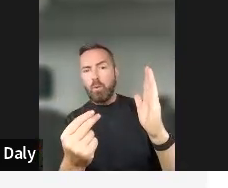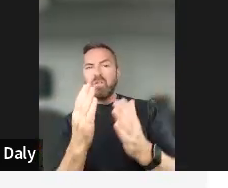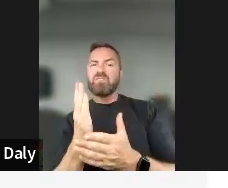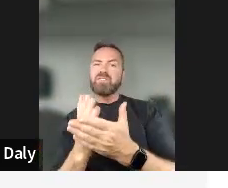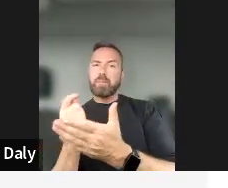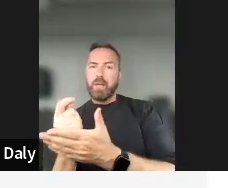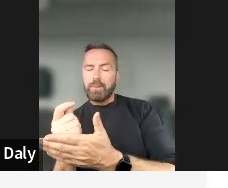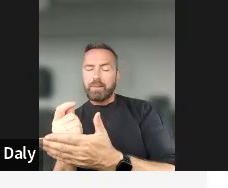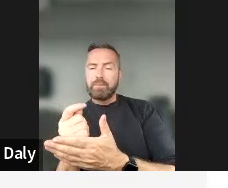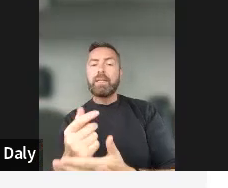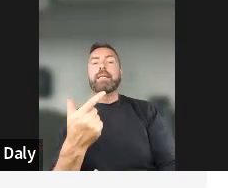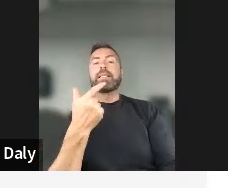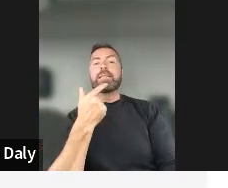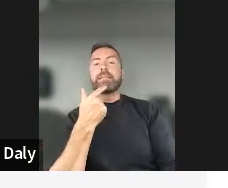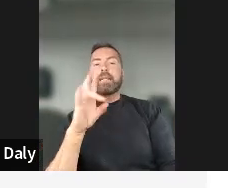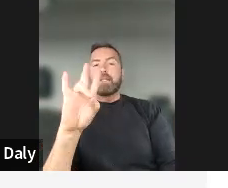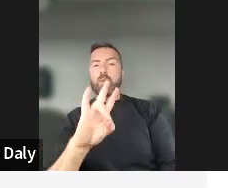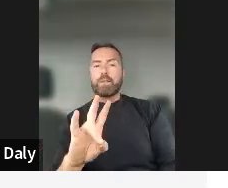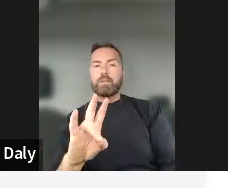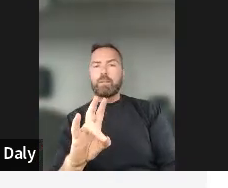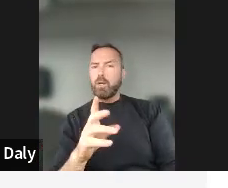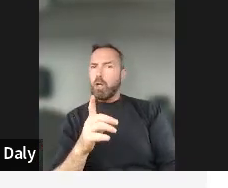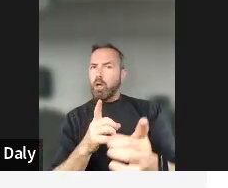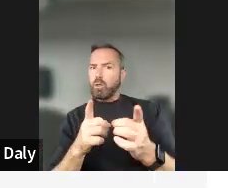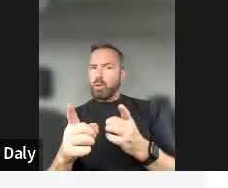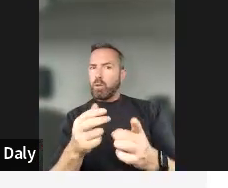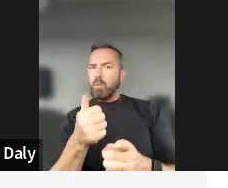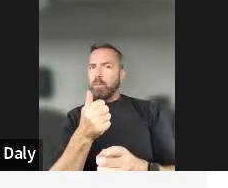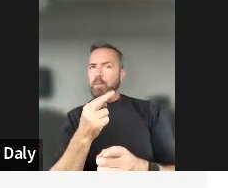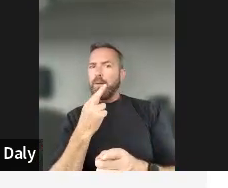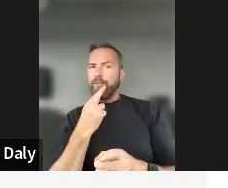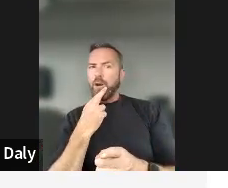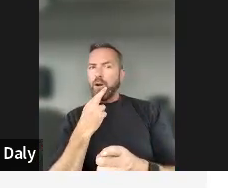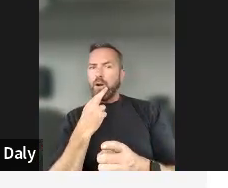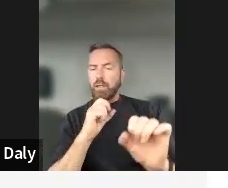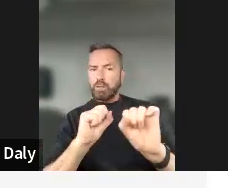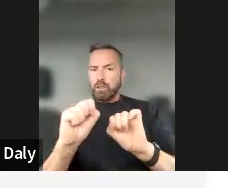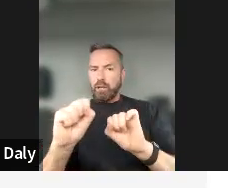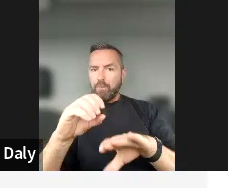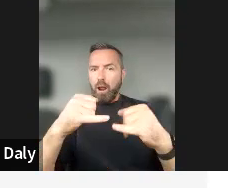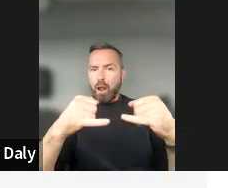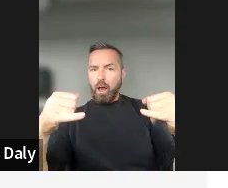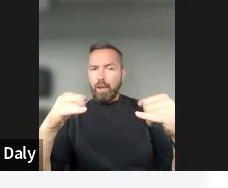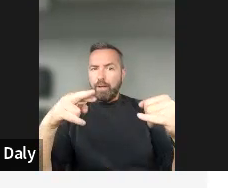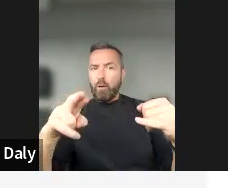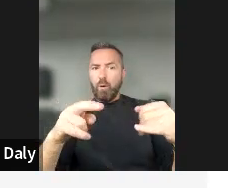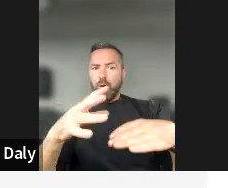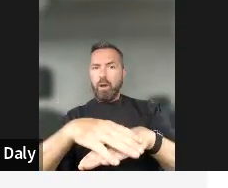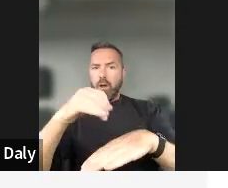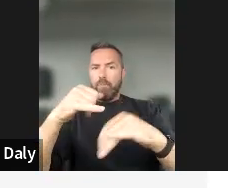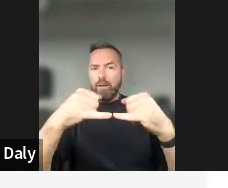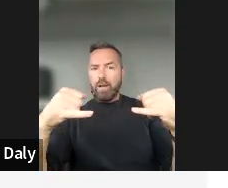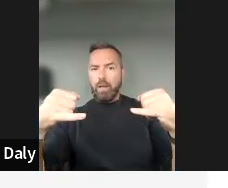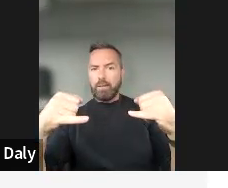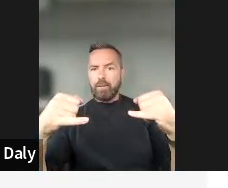And the second one is do you prefer public administration services to be online or offline? Of course, most of you will